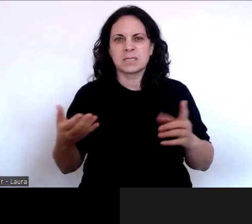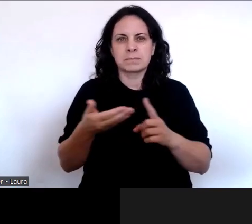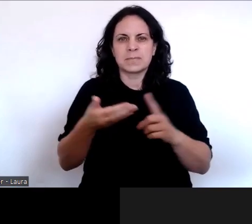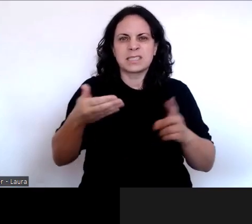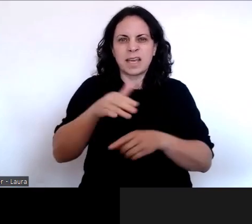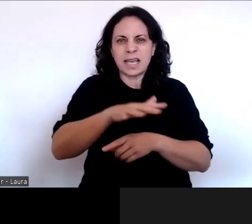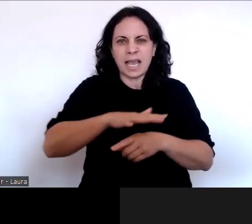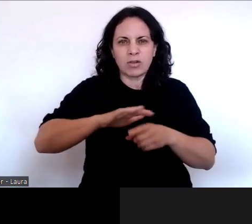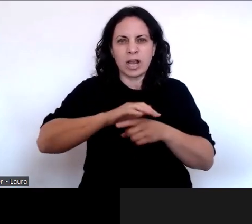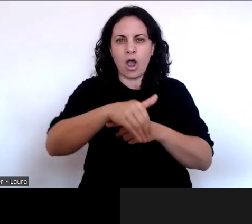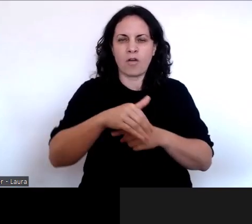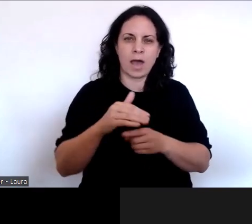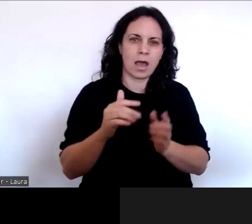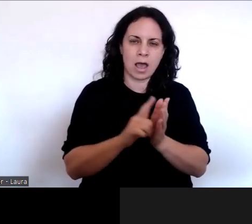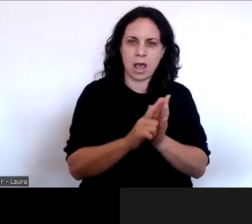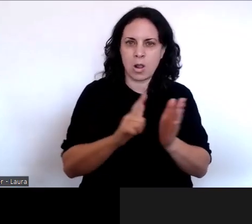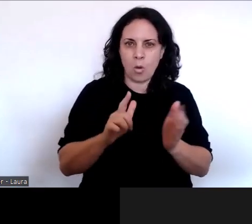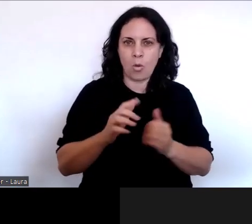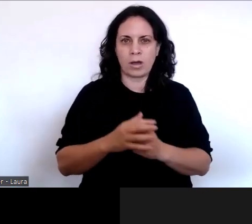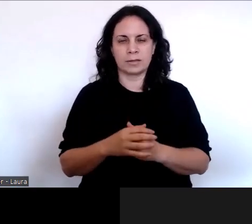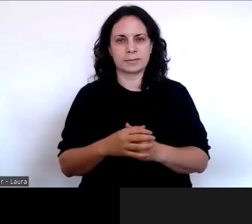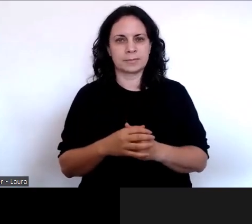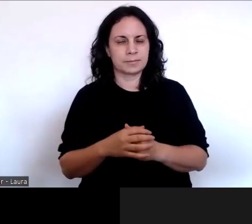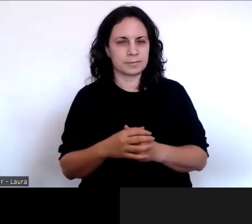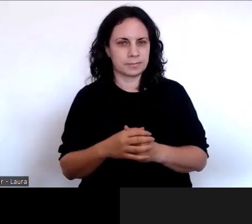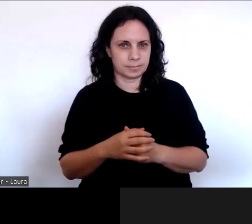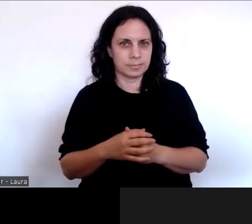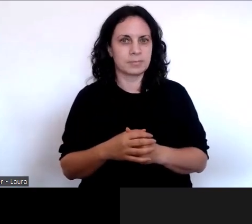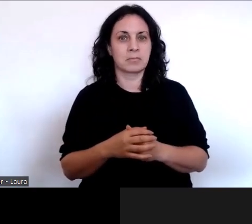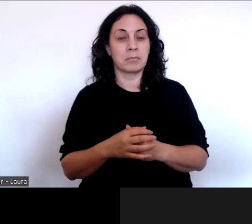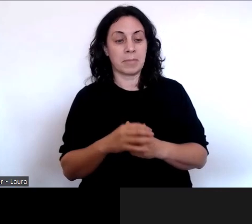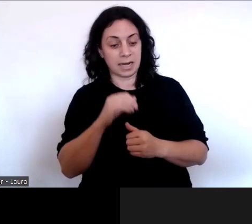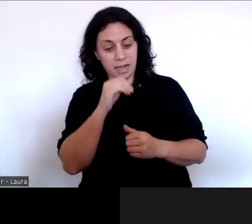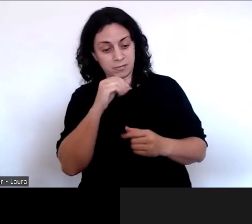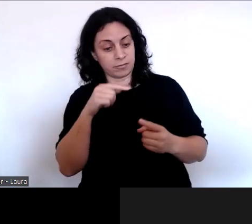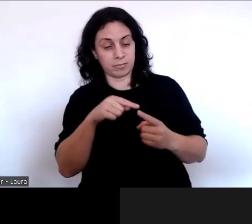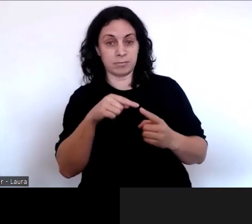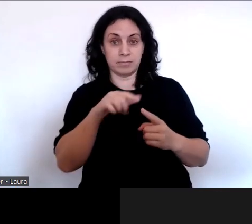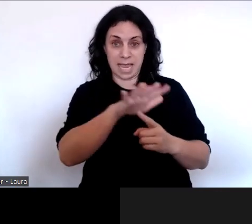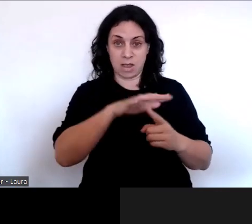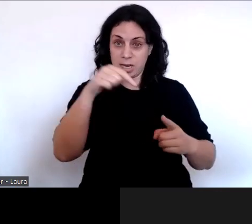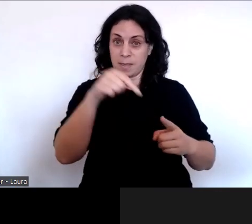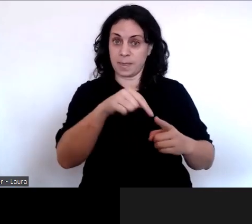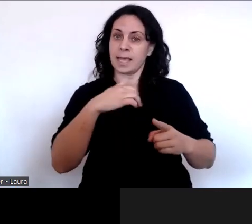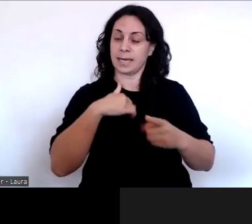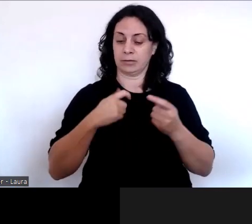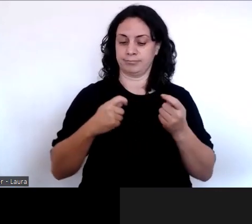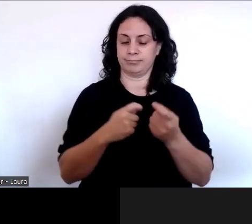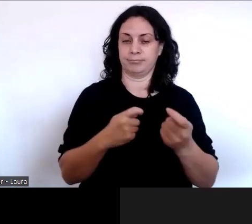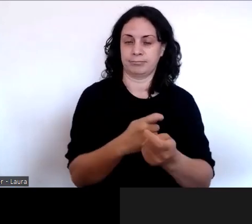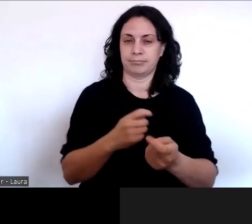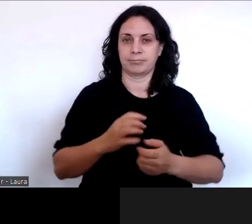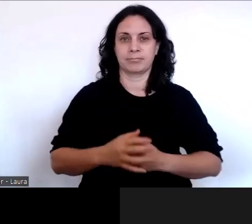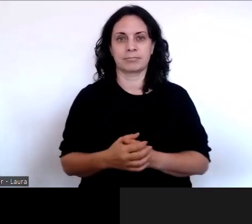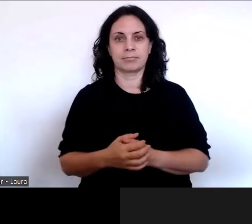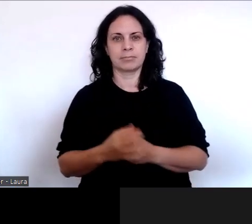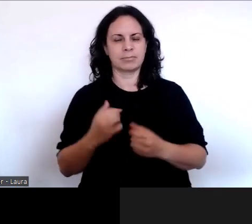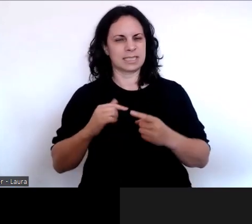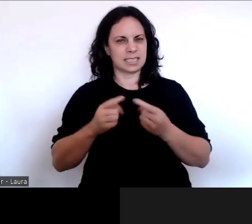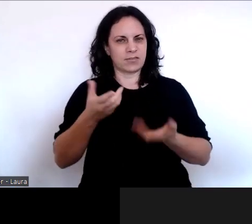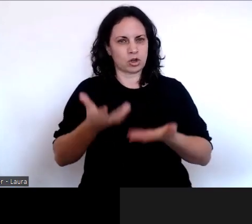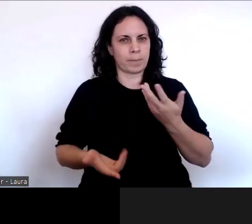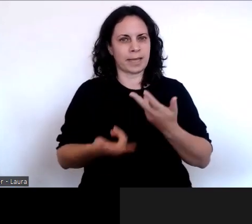how those laws should be reformed. Now we're different to a lot of state sector